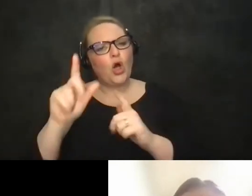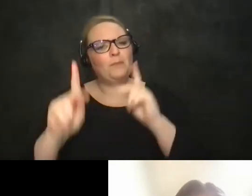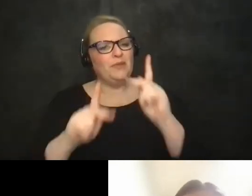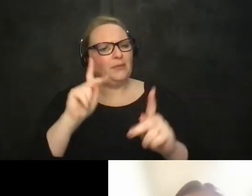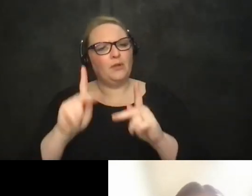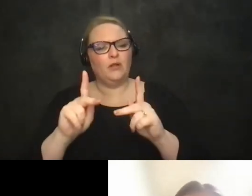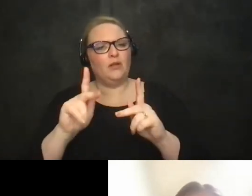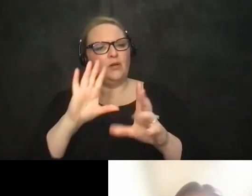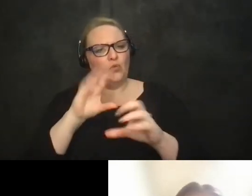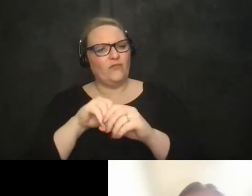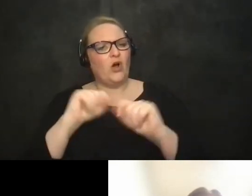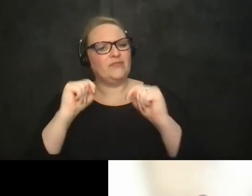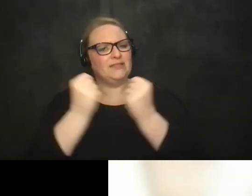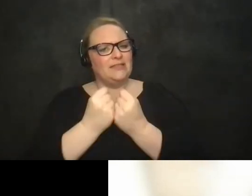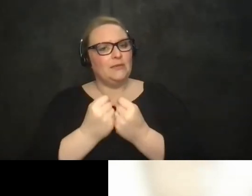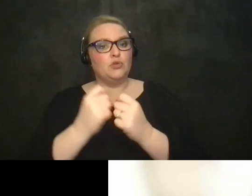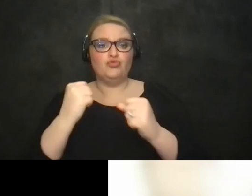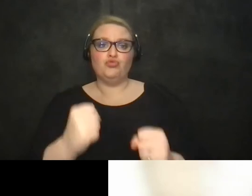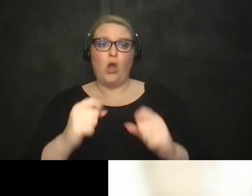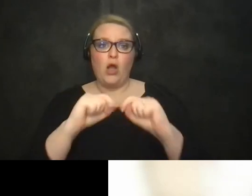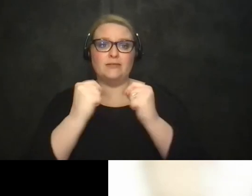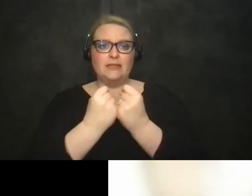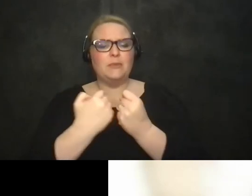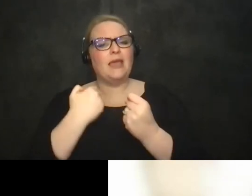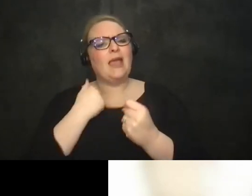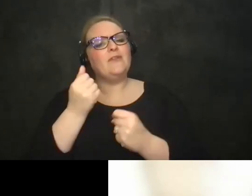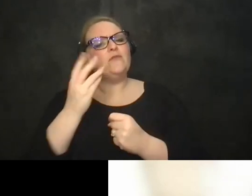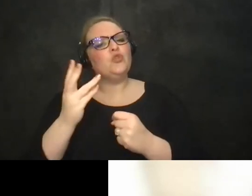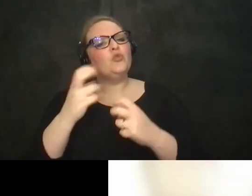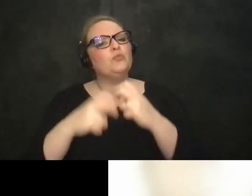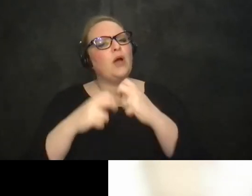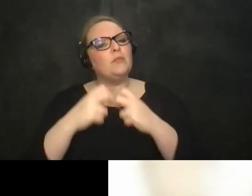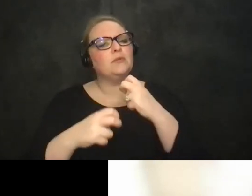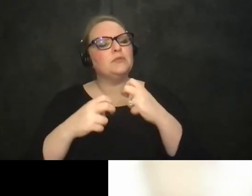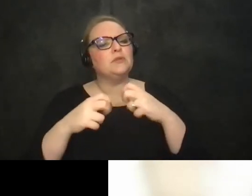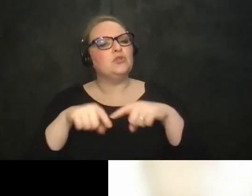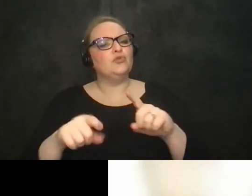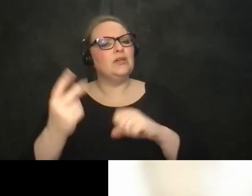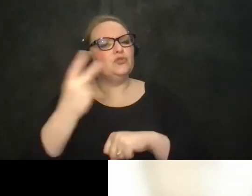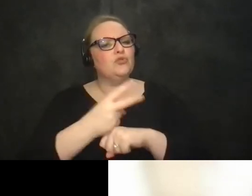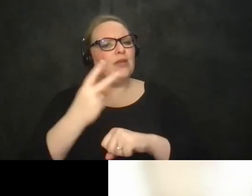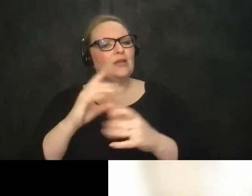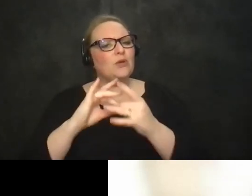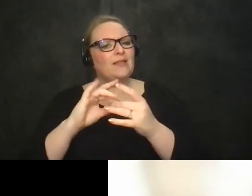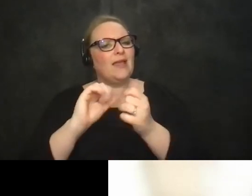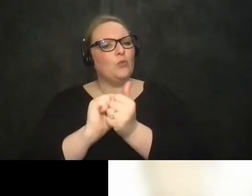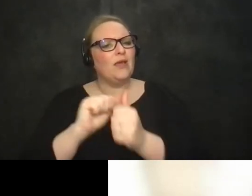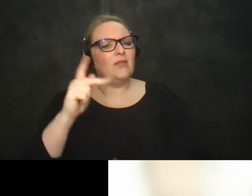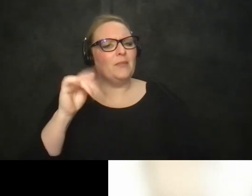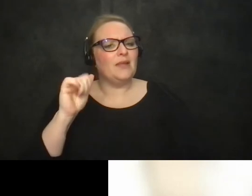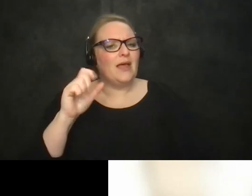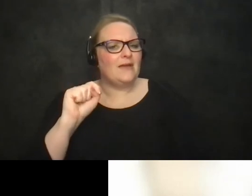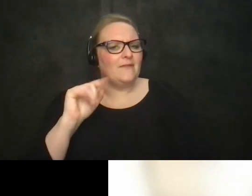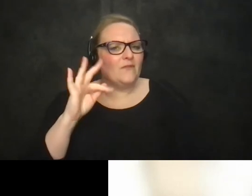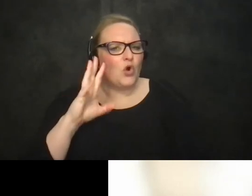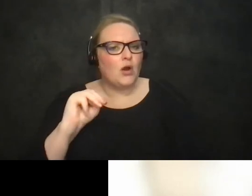really strong team now and and we had a few issues up during the course of the two days with uh with the platform we were using but my